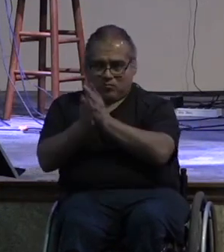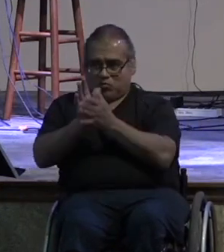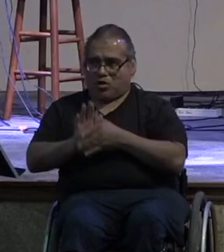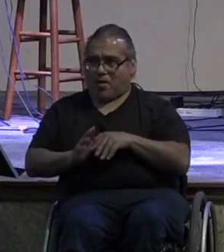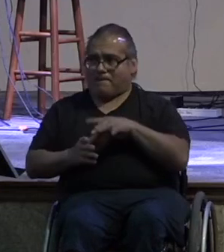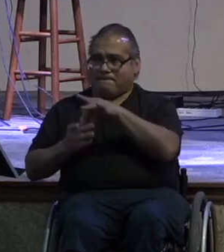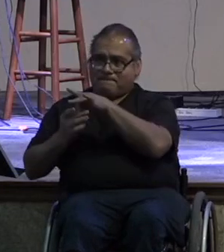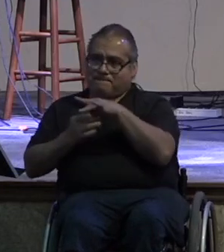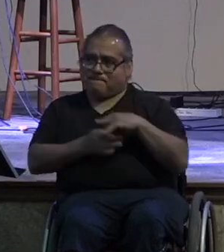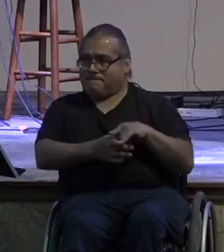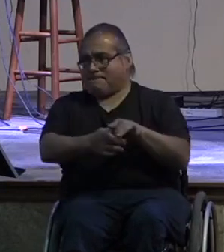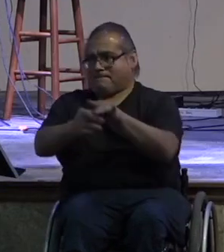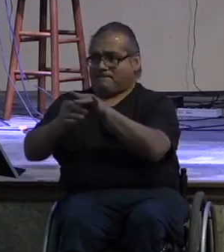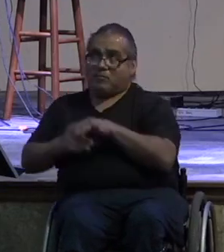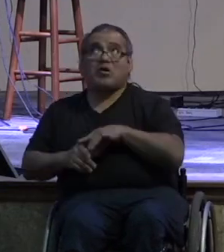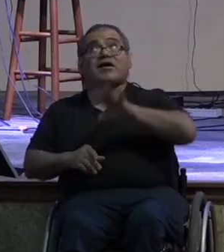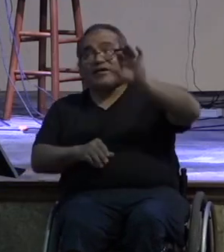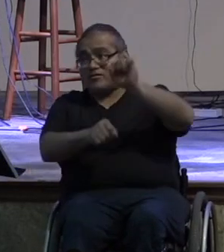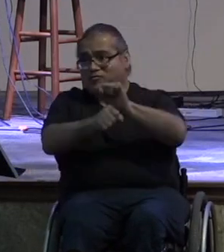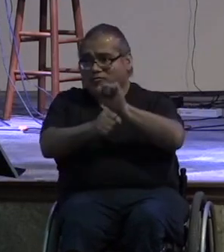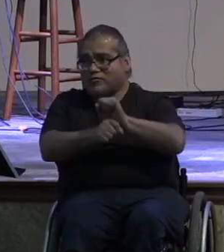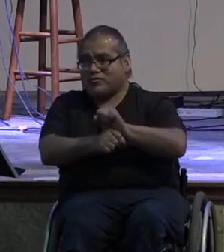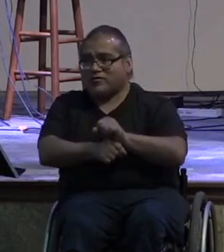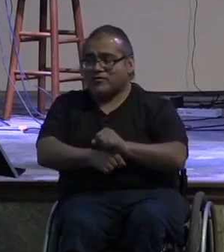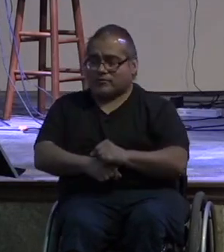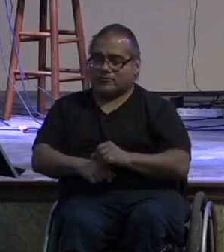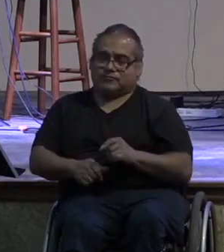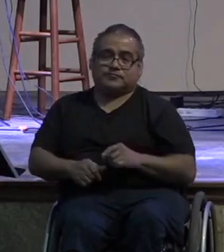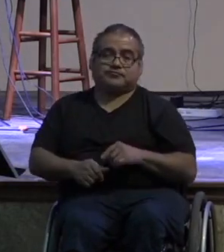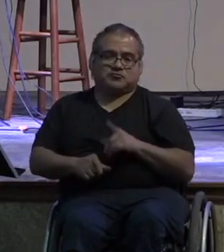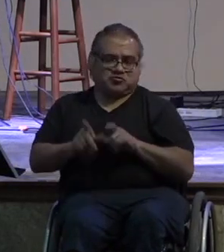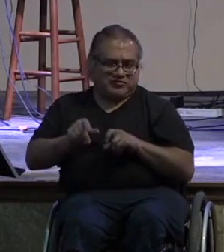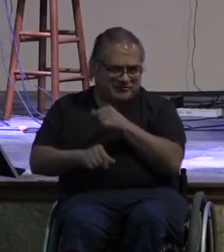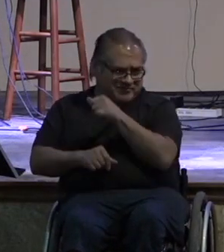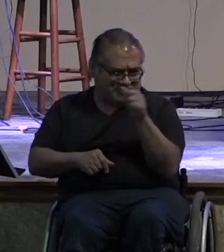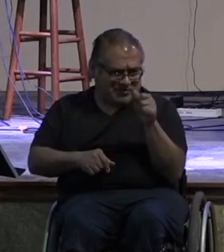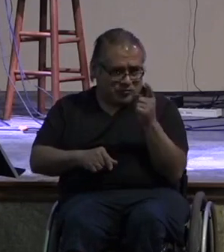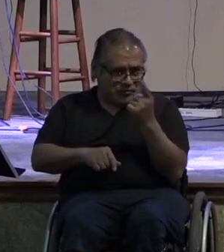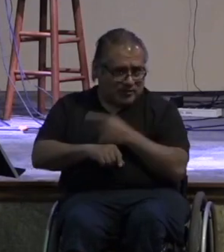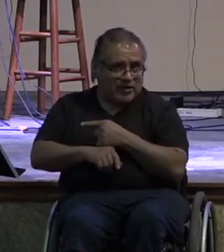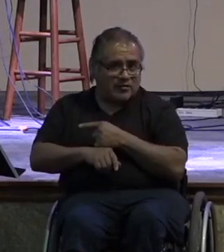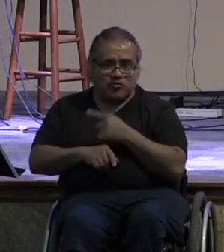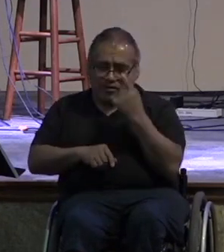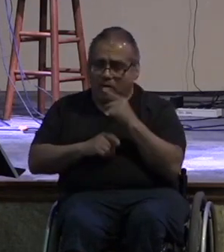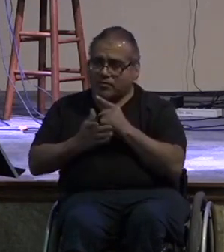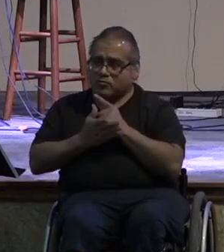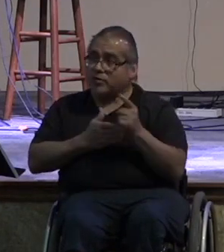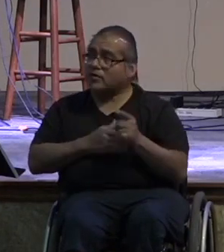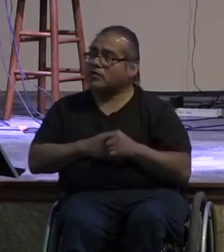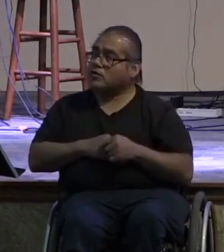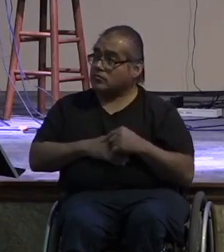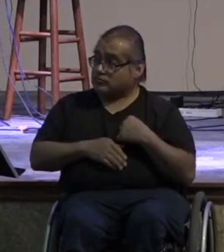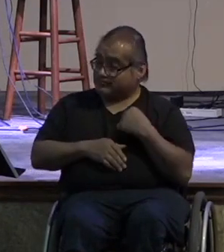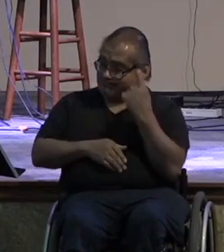so some questions to ask yourself this morning to dwell on over this week do i